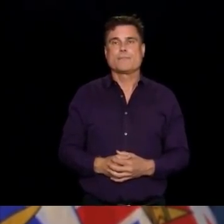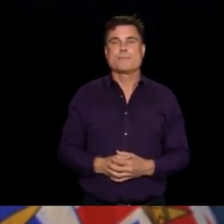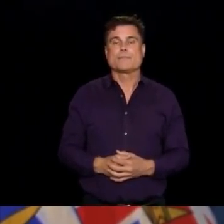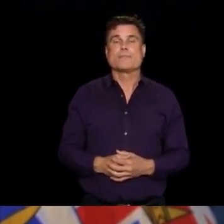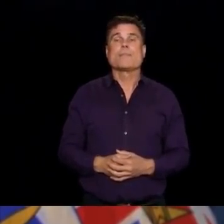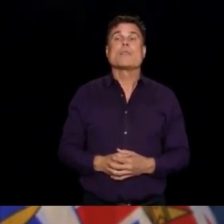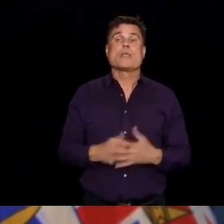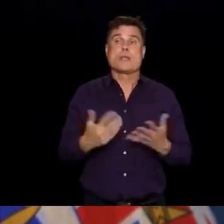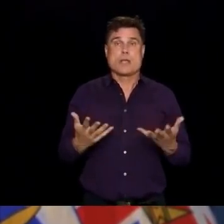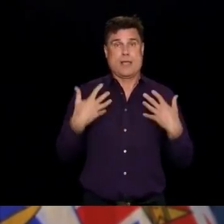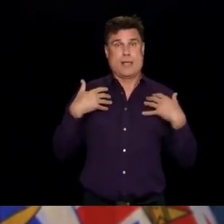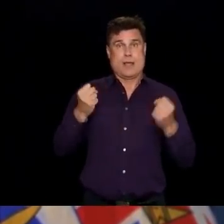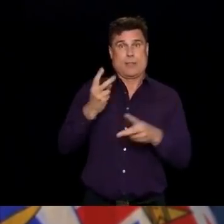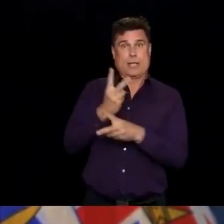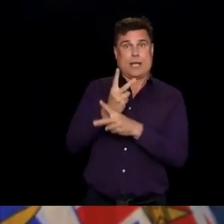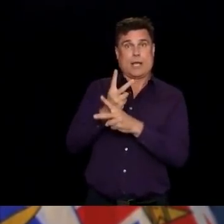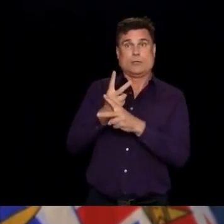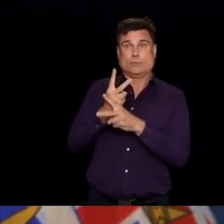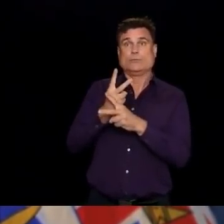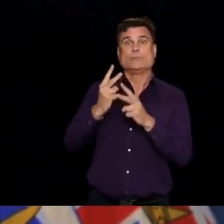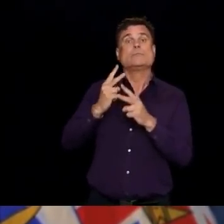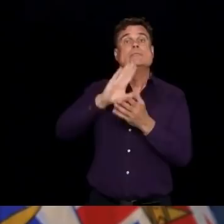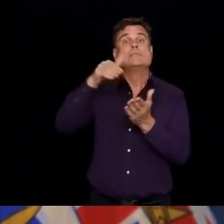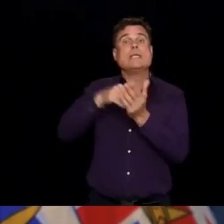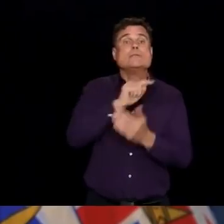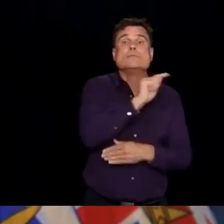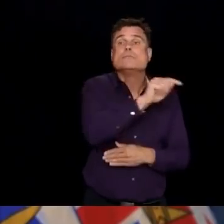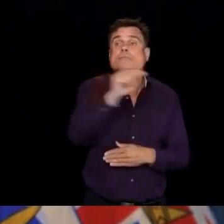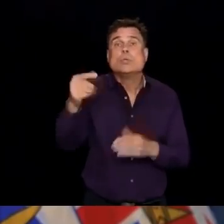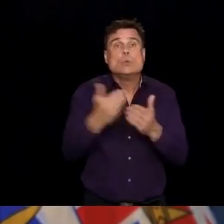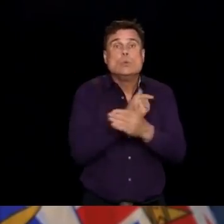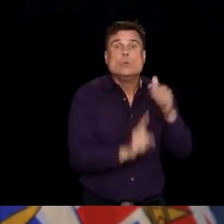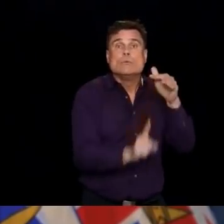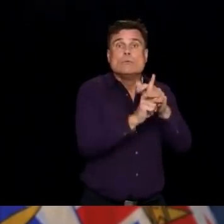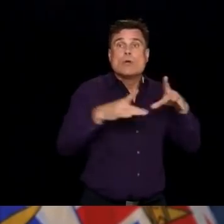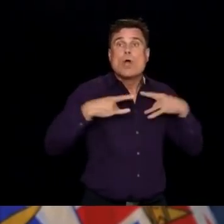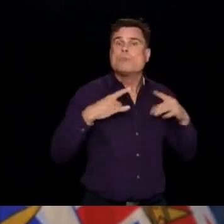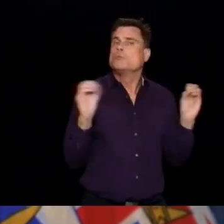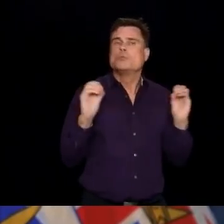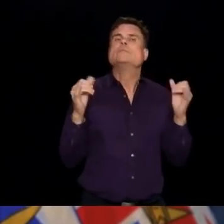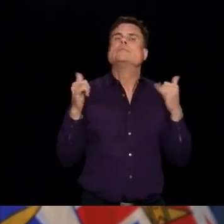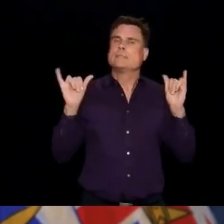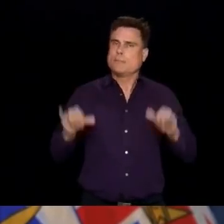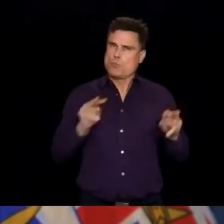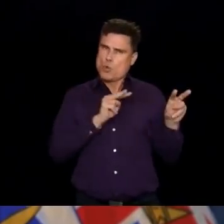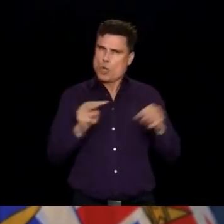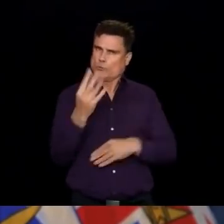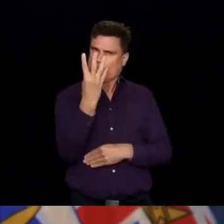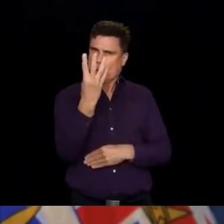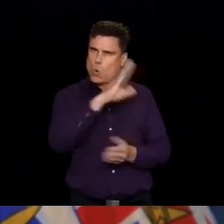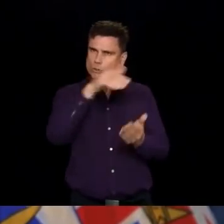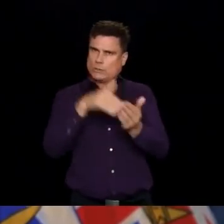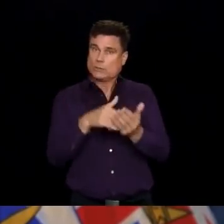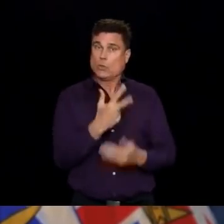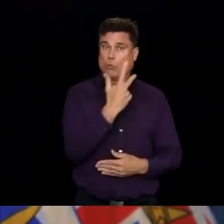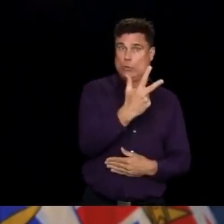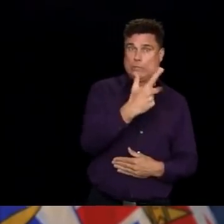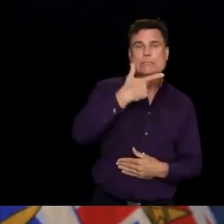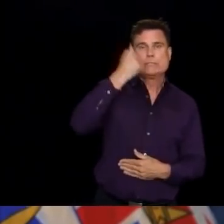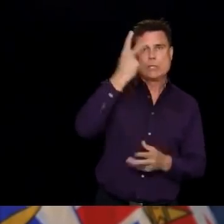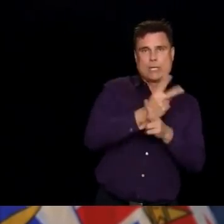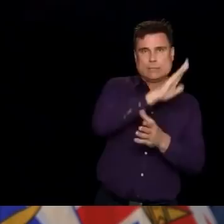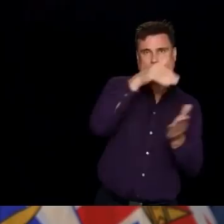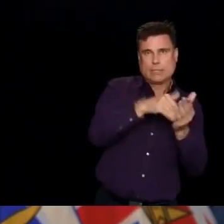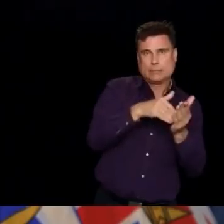have no new health care outbreaks. We remain with the four active outbreaks in the health care system, three in long-term